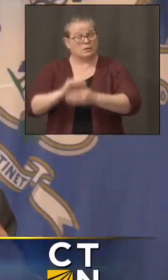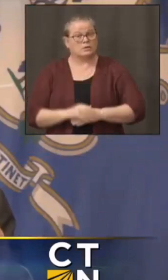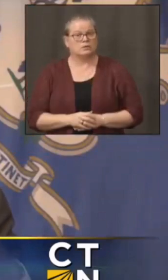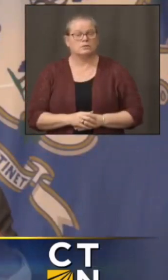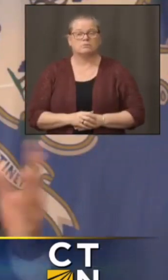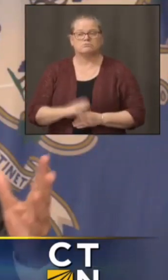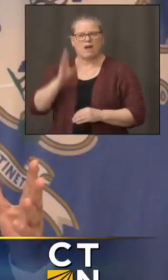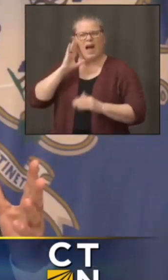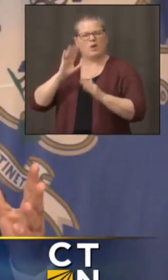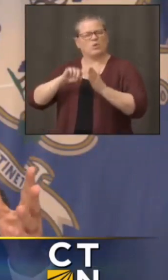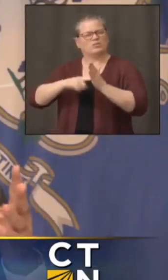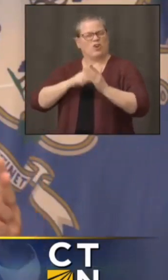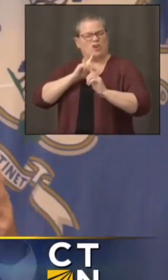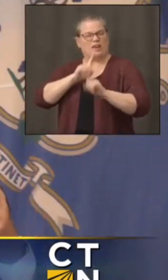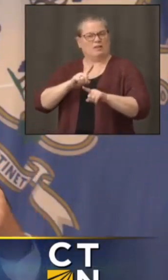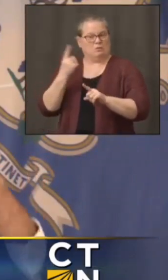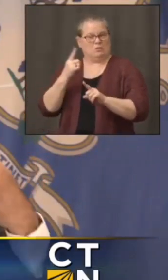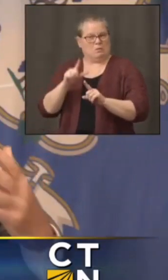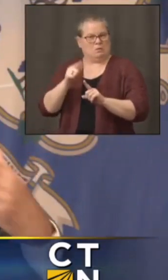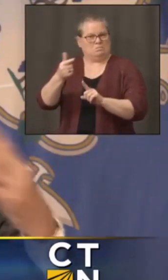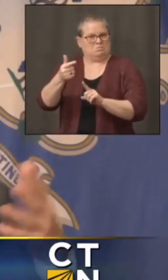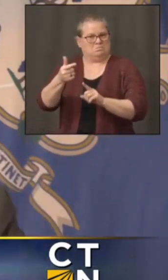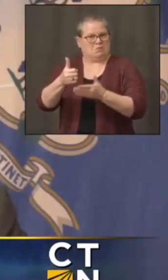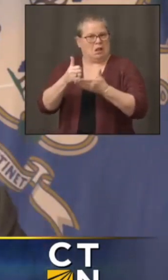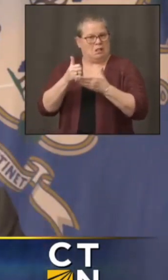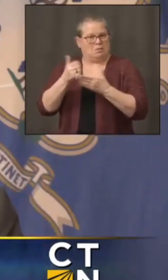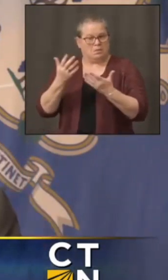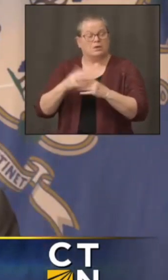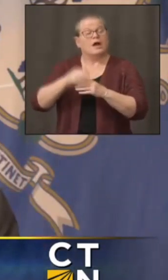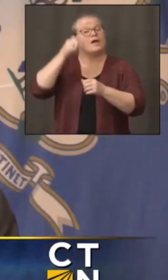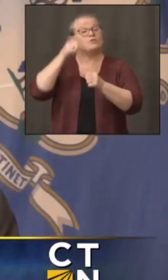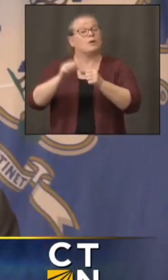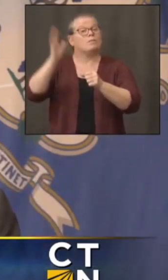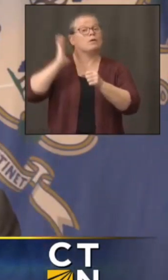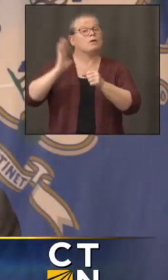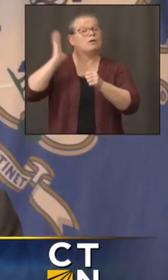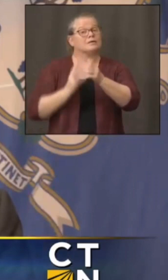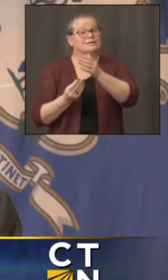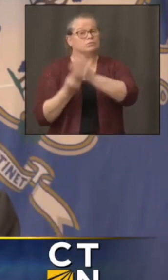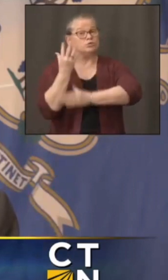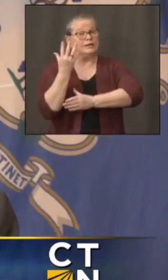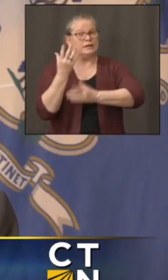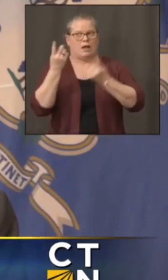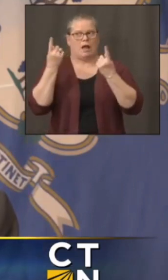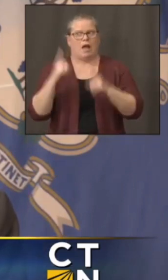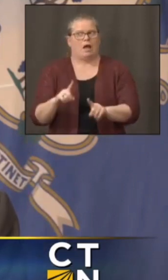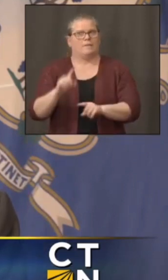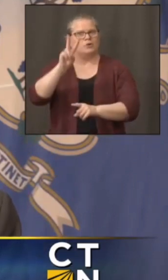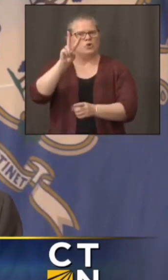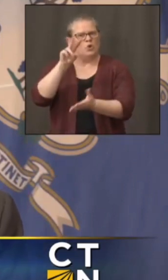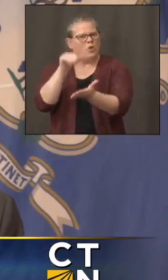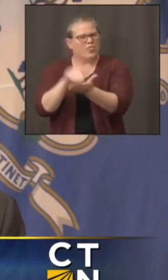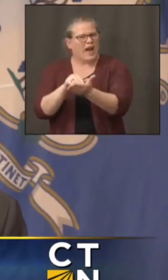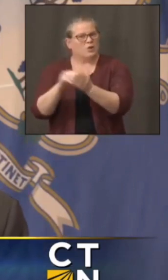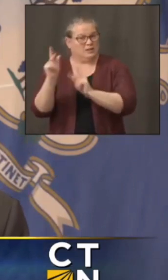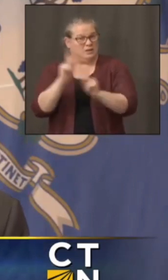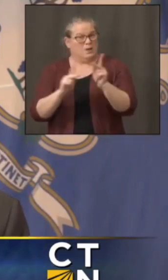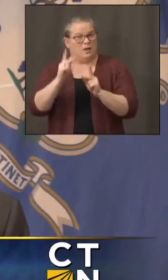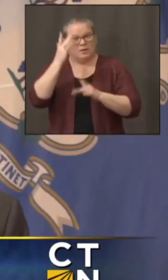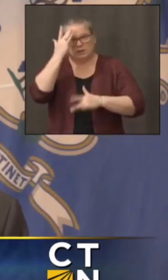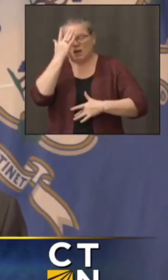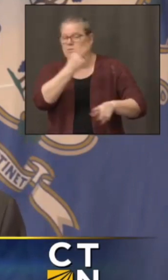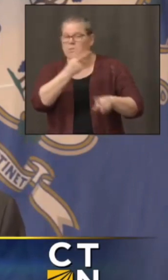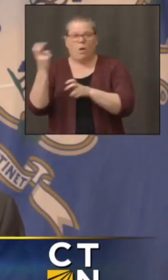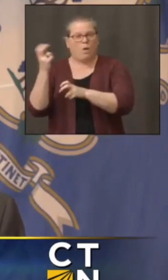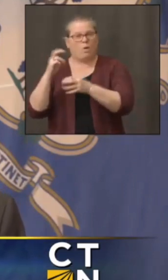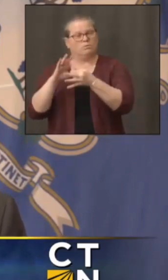now as you remember in the in the bad old days we had 2 000 covid related um folks in our hospital rooms and they were staying in there a